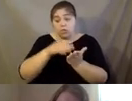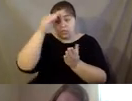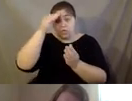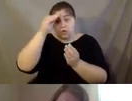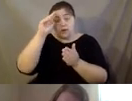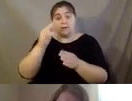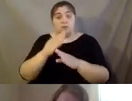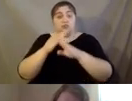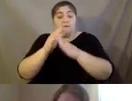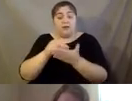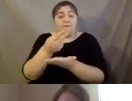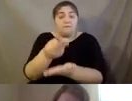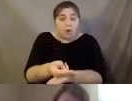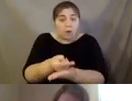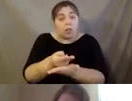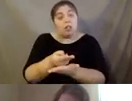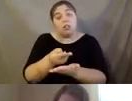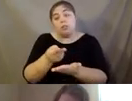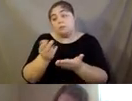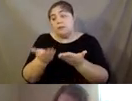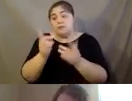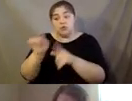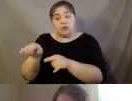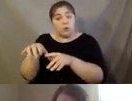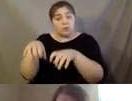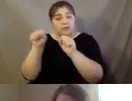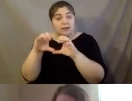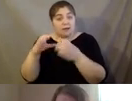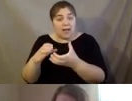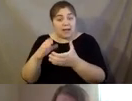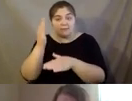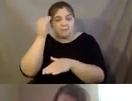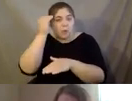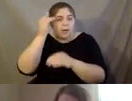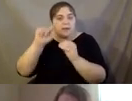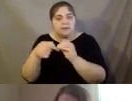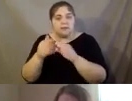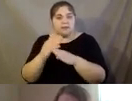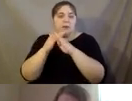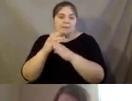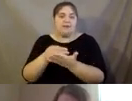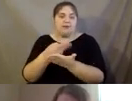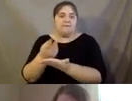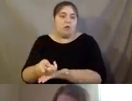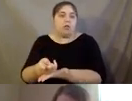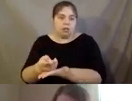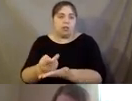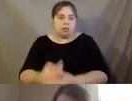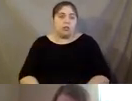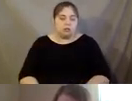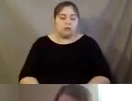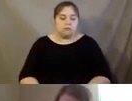prevention programming or come and she could take the falls prevention, falls awareness programs to prevent that from happening, happening again.